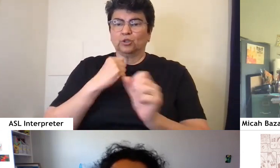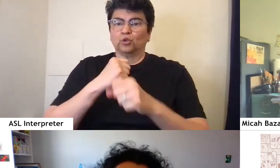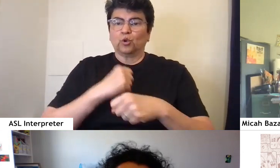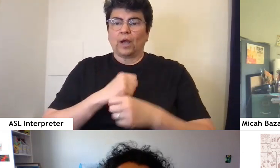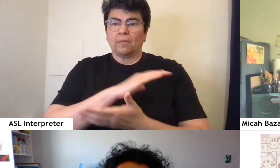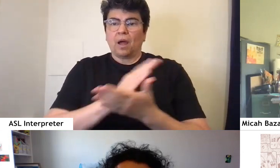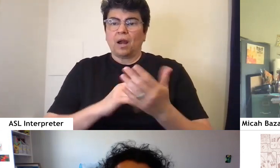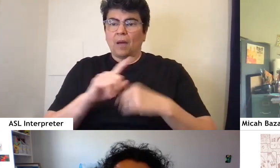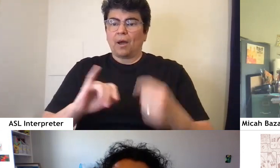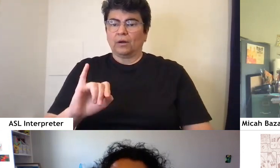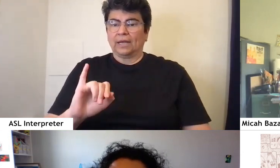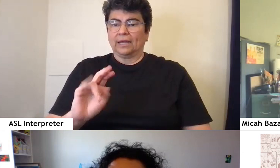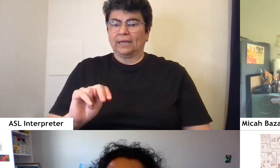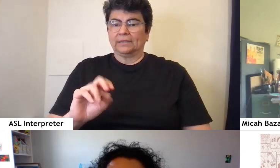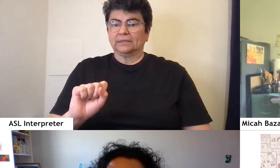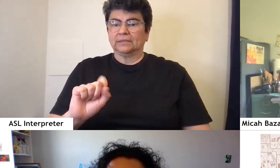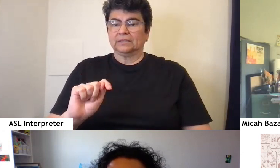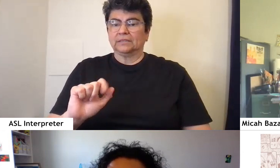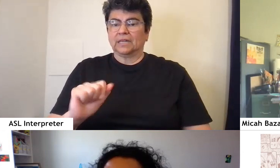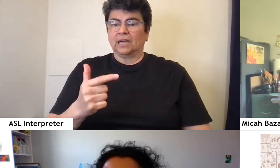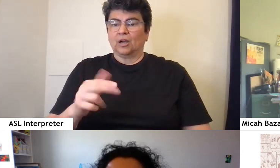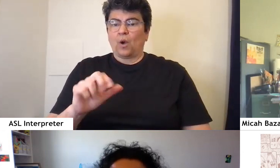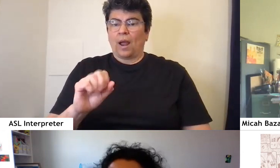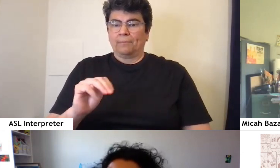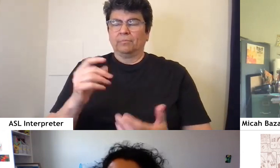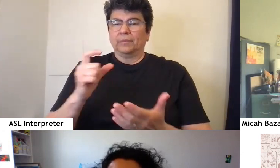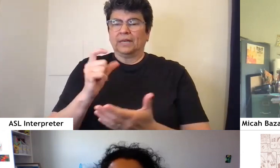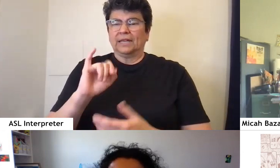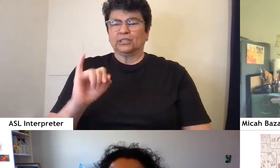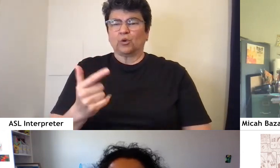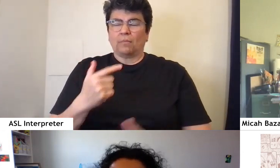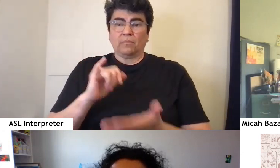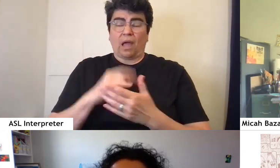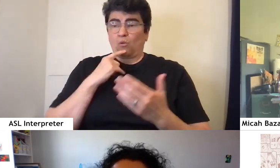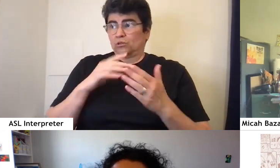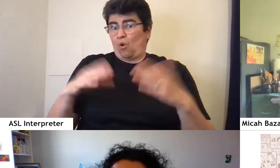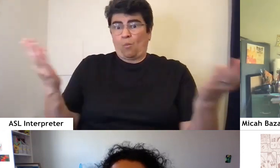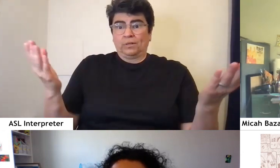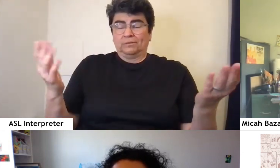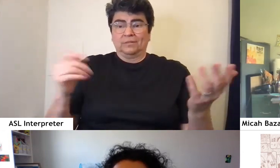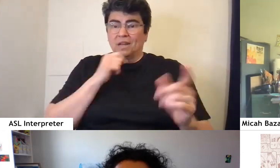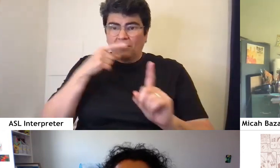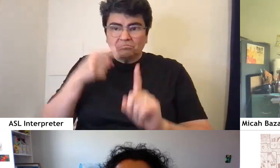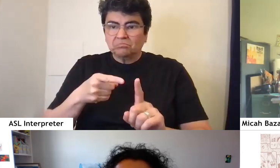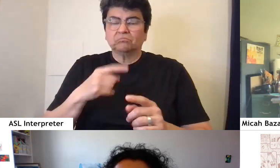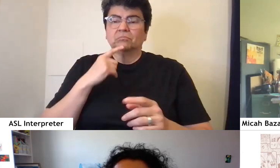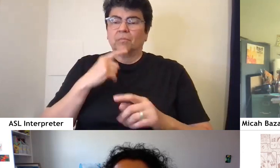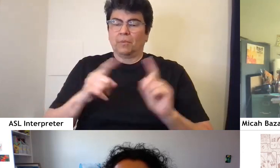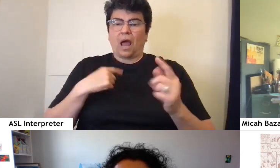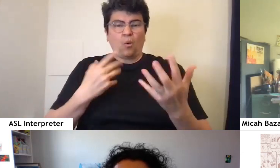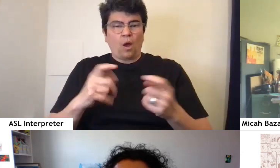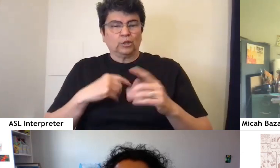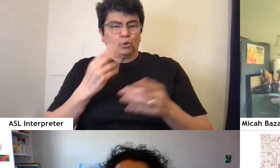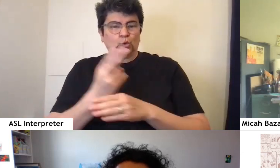about Instagram, which was a very kind of wide open prompt. And I wanted to use the opportunity given